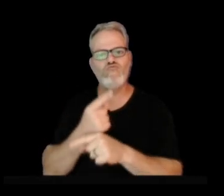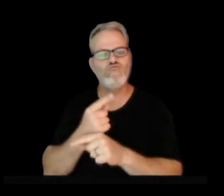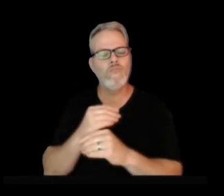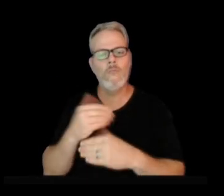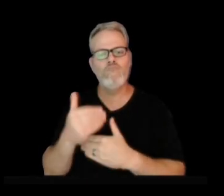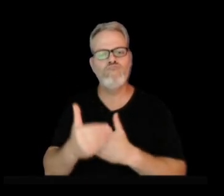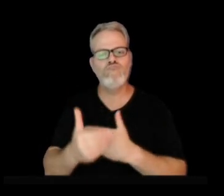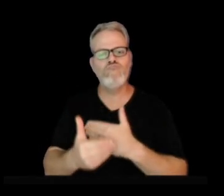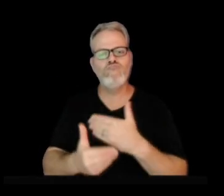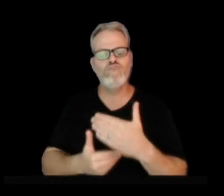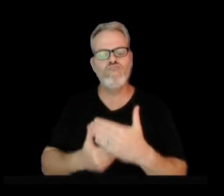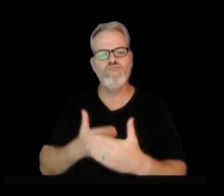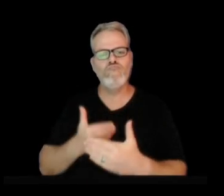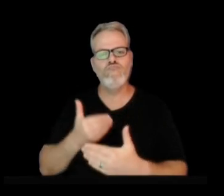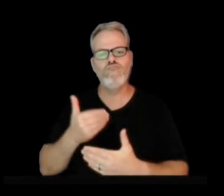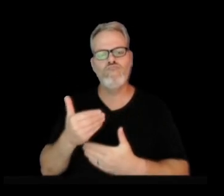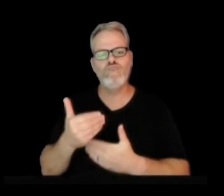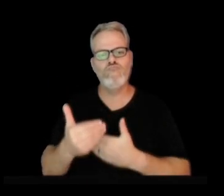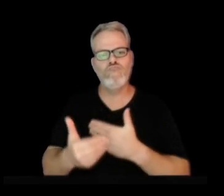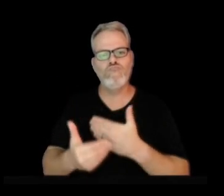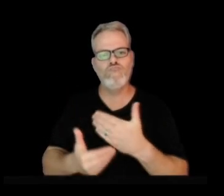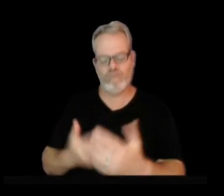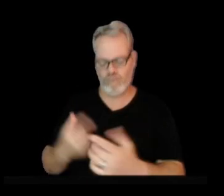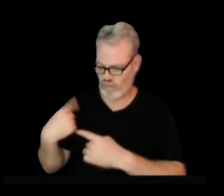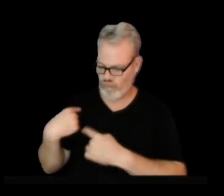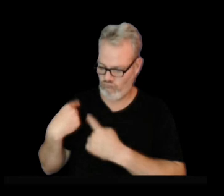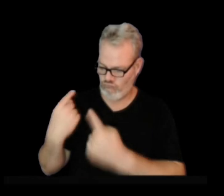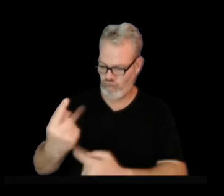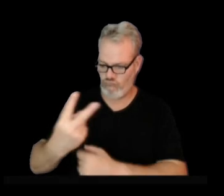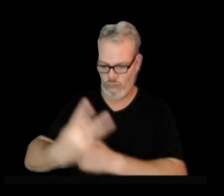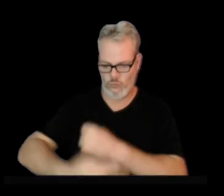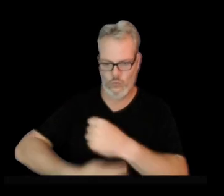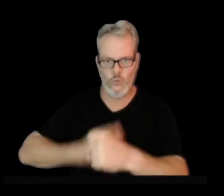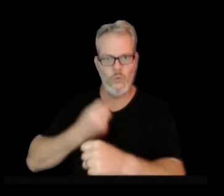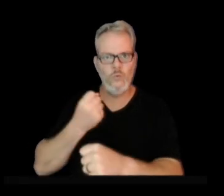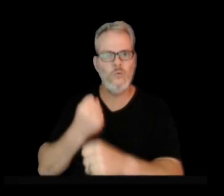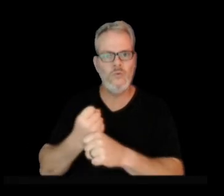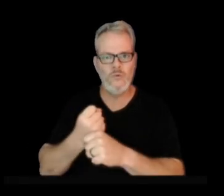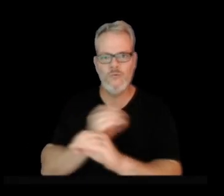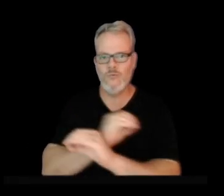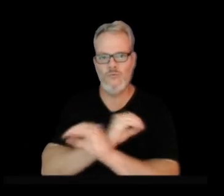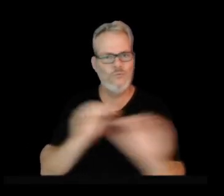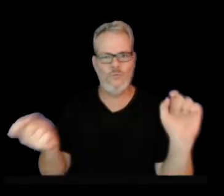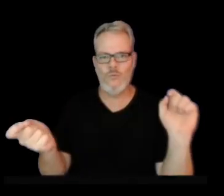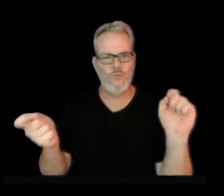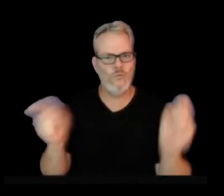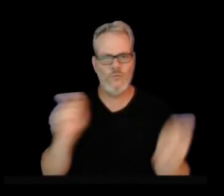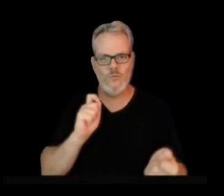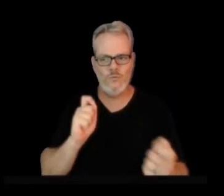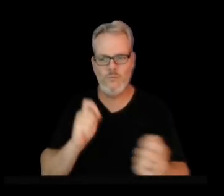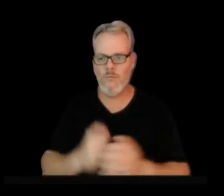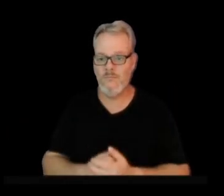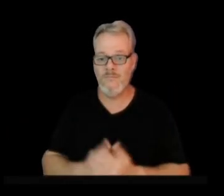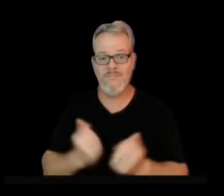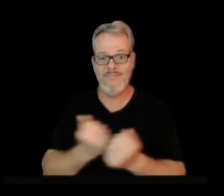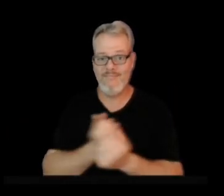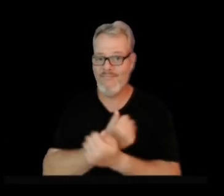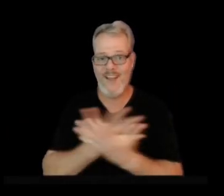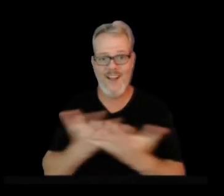southward pace and its eastward pace, maybe slightly more so. So everything is